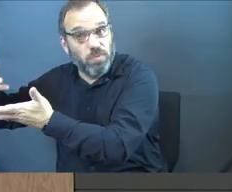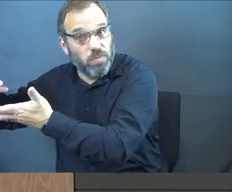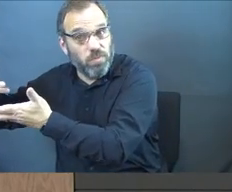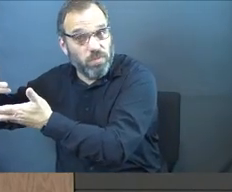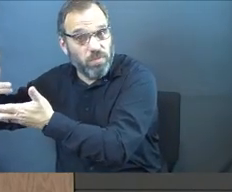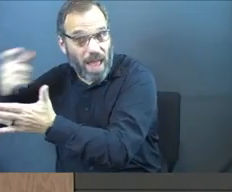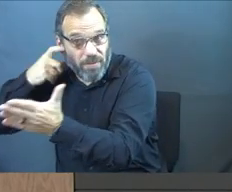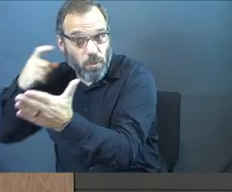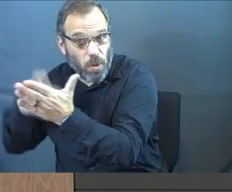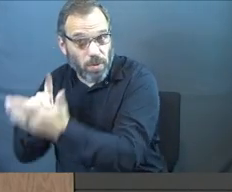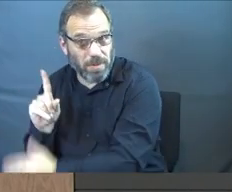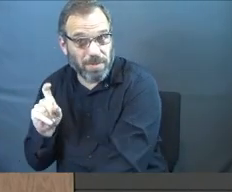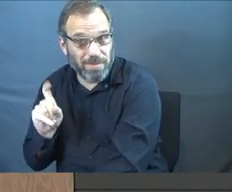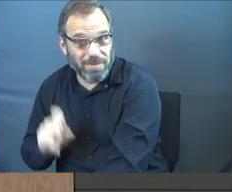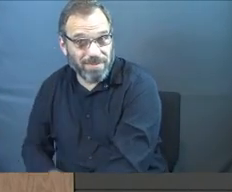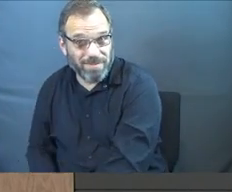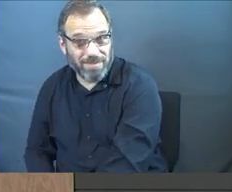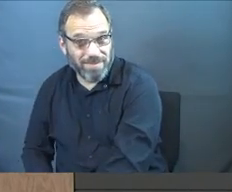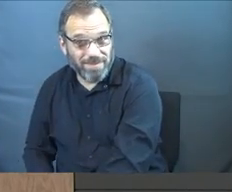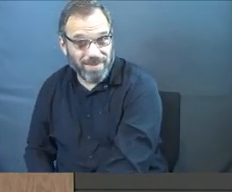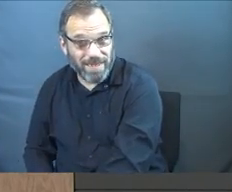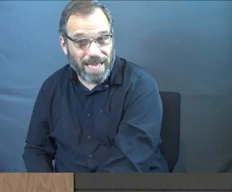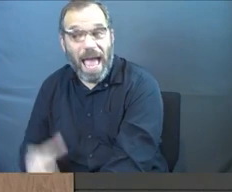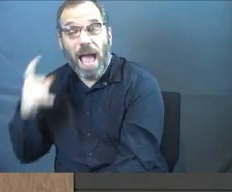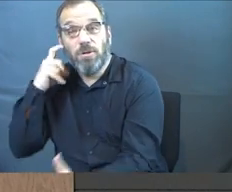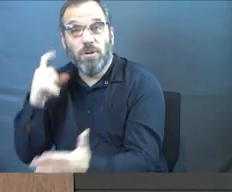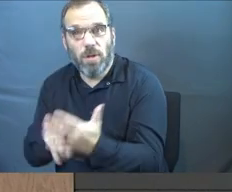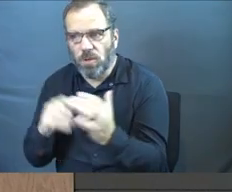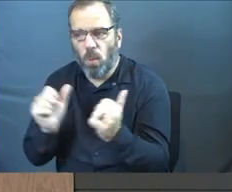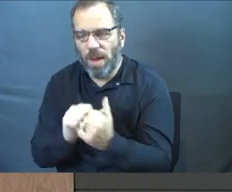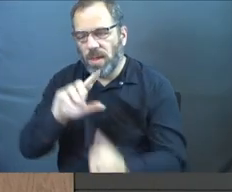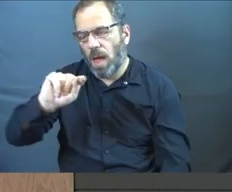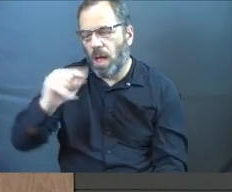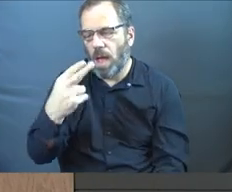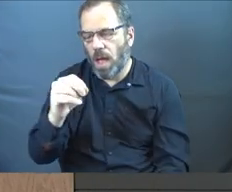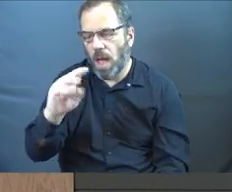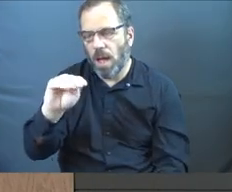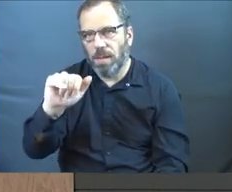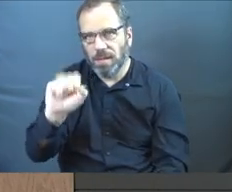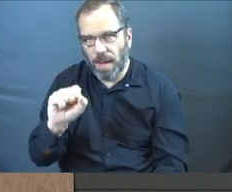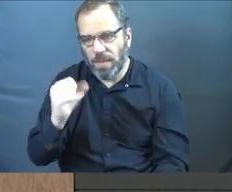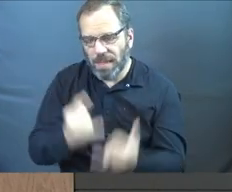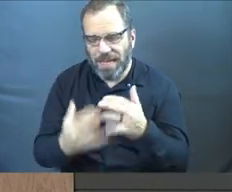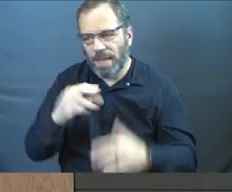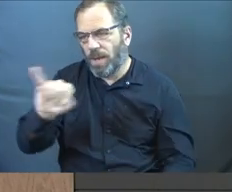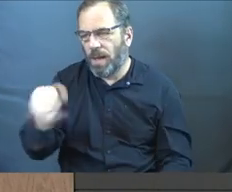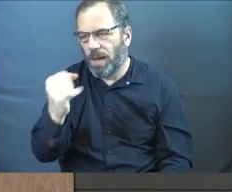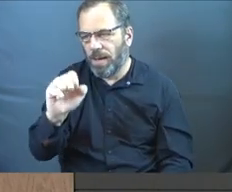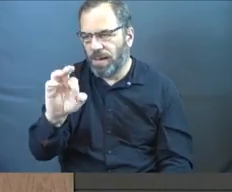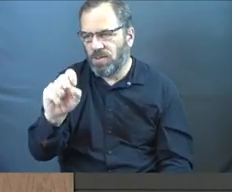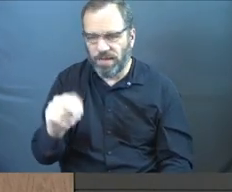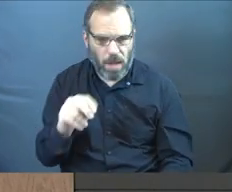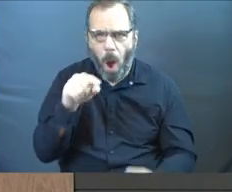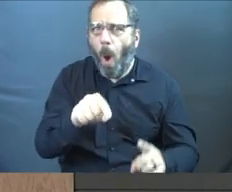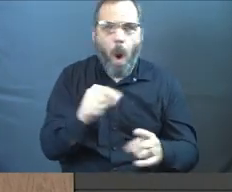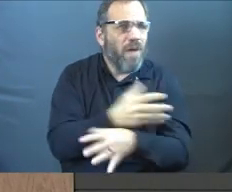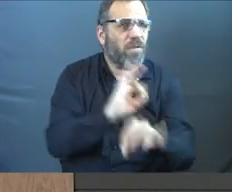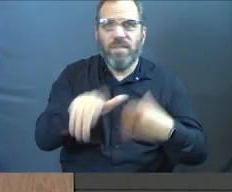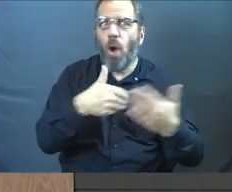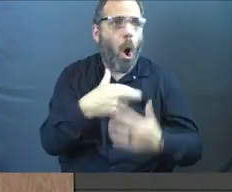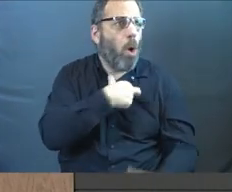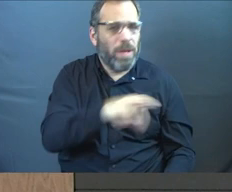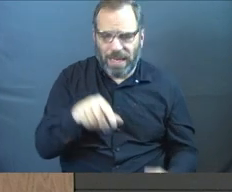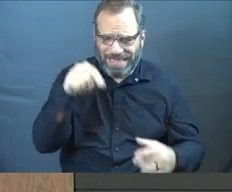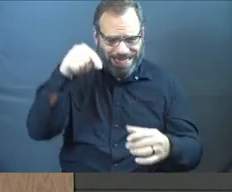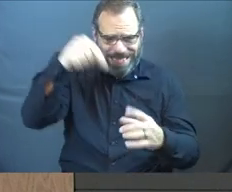You ever notice that? And I think you see this here with Thomas Jefferson, his blind spots. He's all about freedom for all